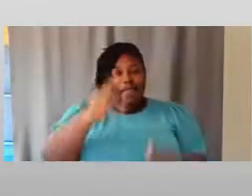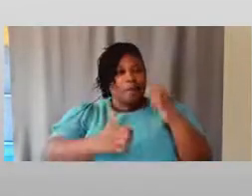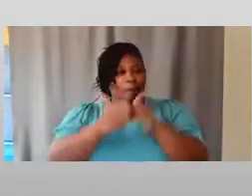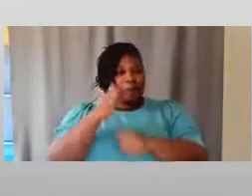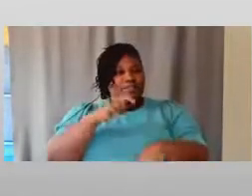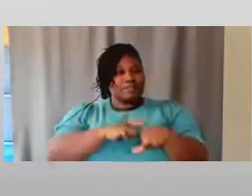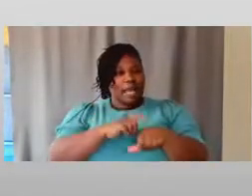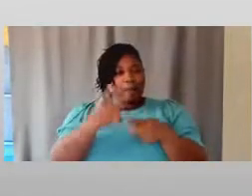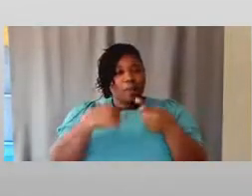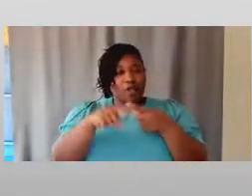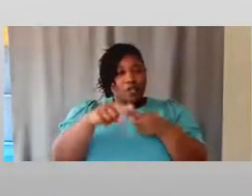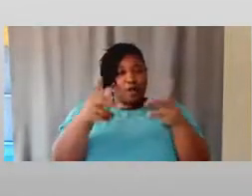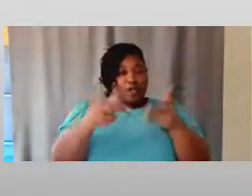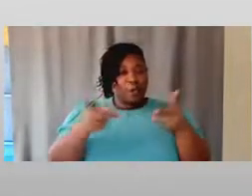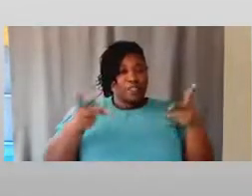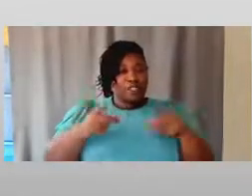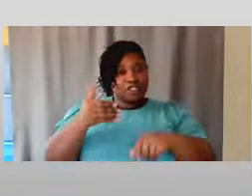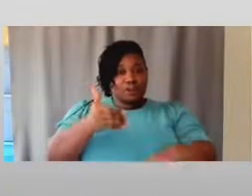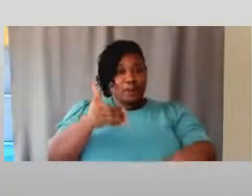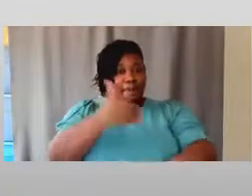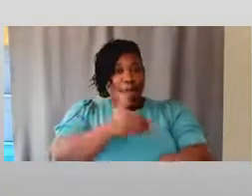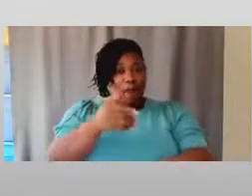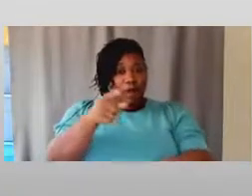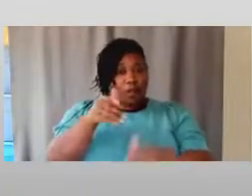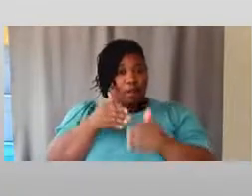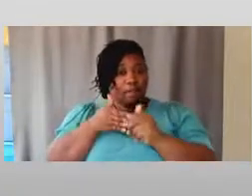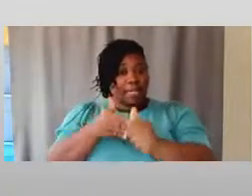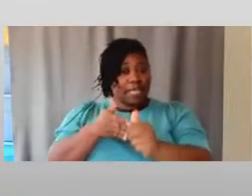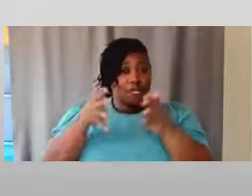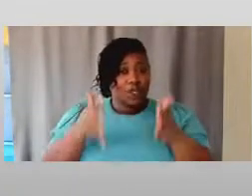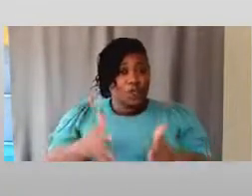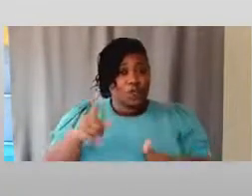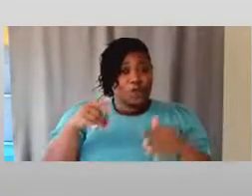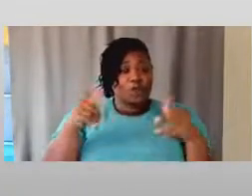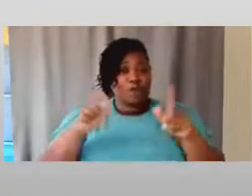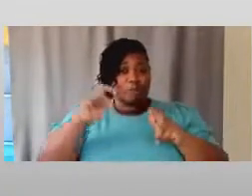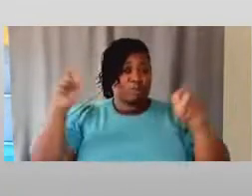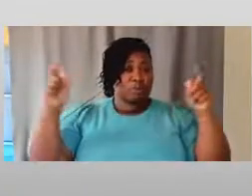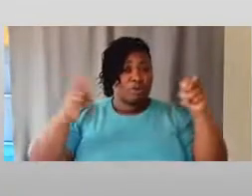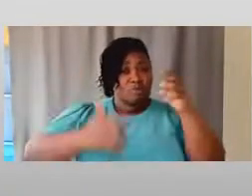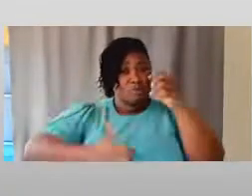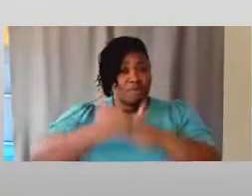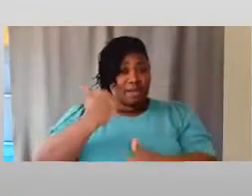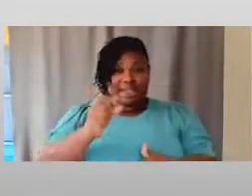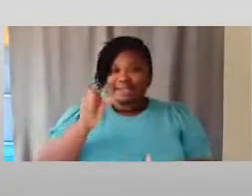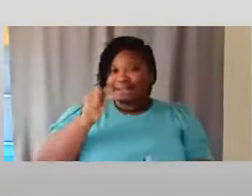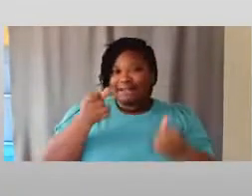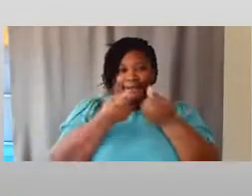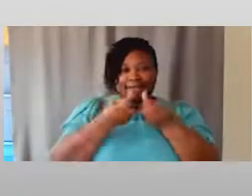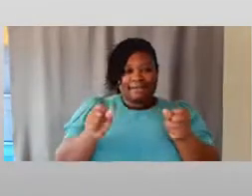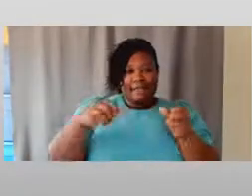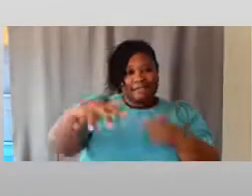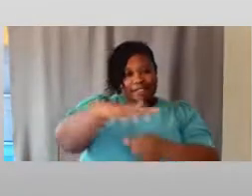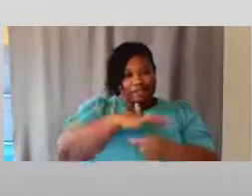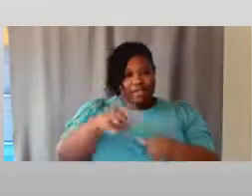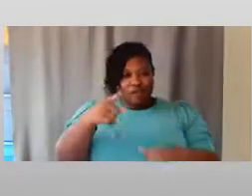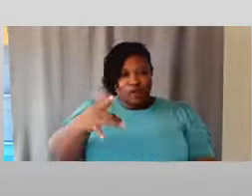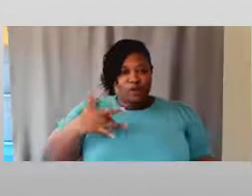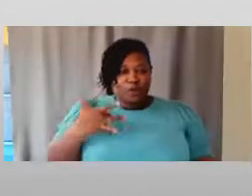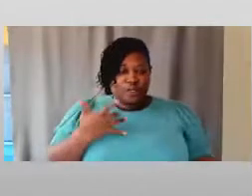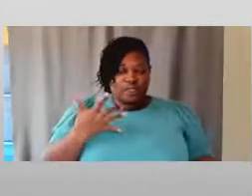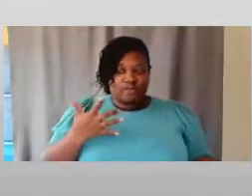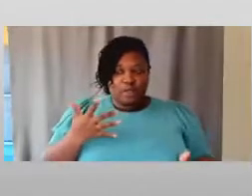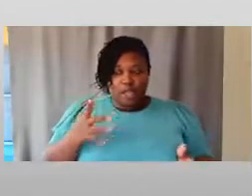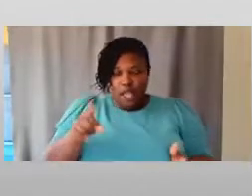you are in the position of power, when you are the leader, when you are the majority, it is not a safe space for you to feel as though you're making